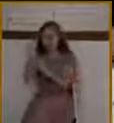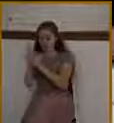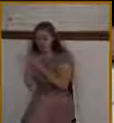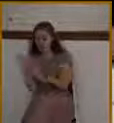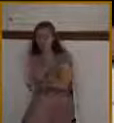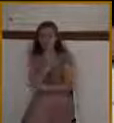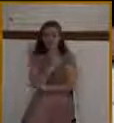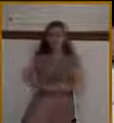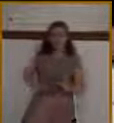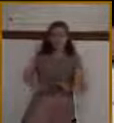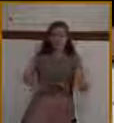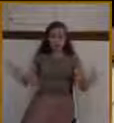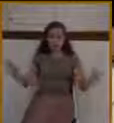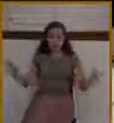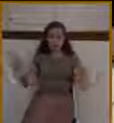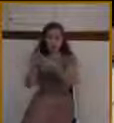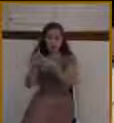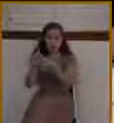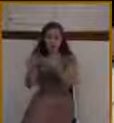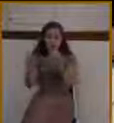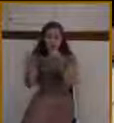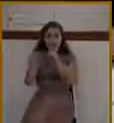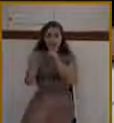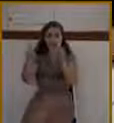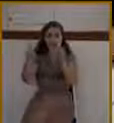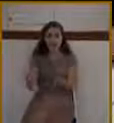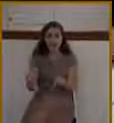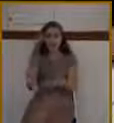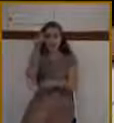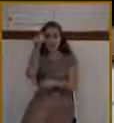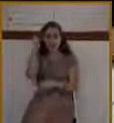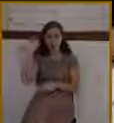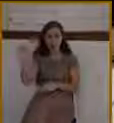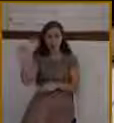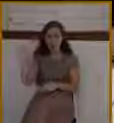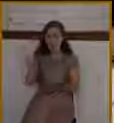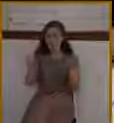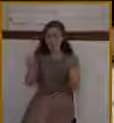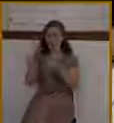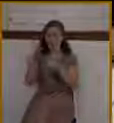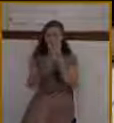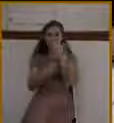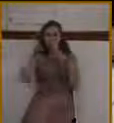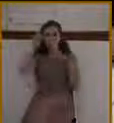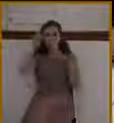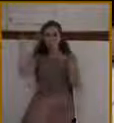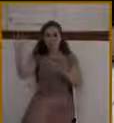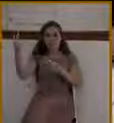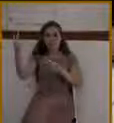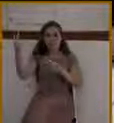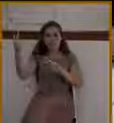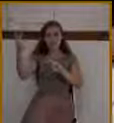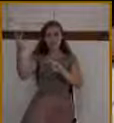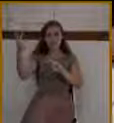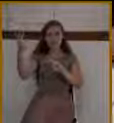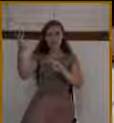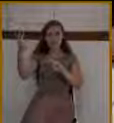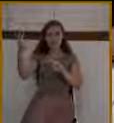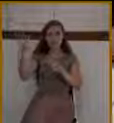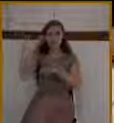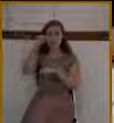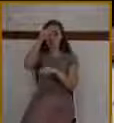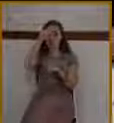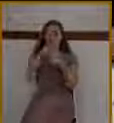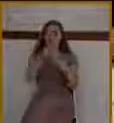of Psalm 24. He was the king of glory that came into the temple. Do you remember in the Old Testament